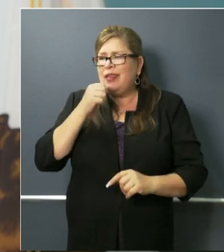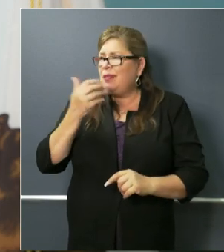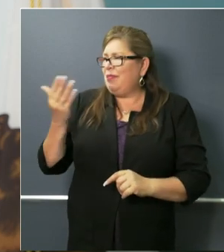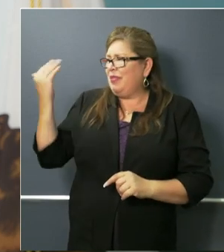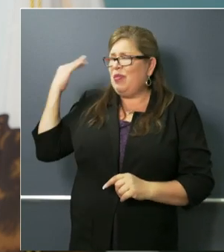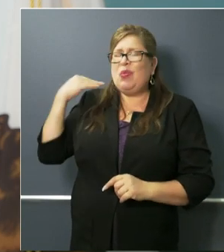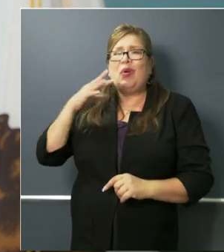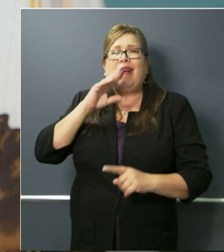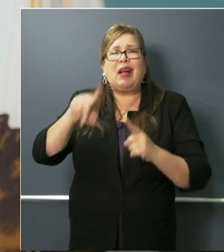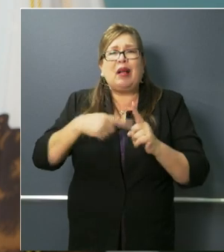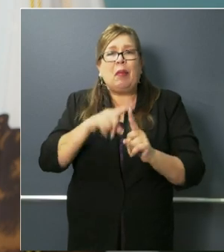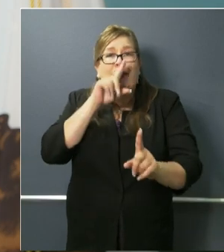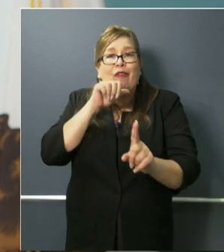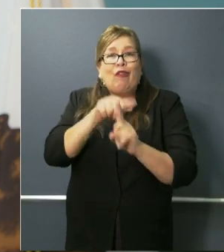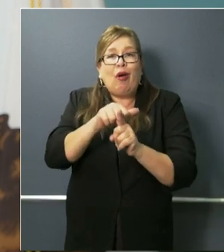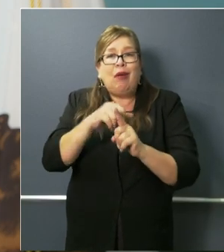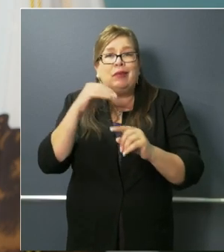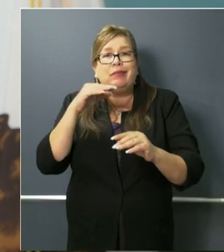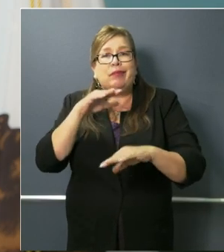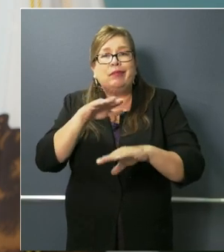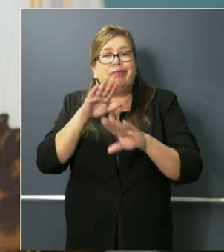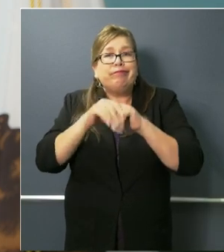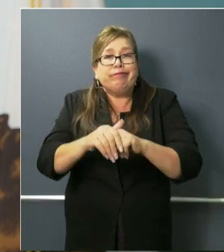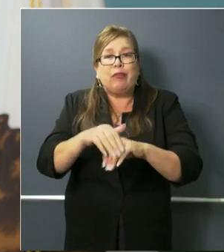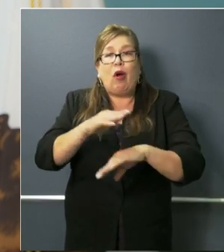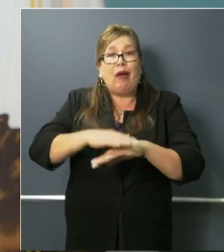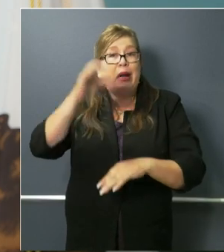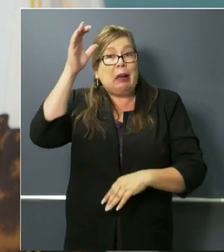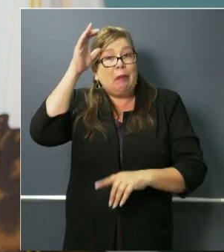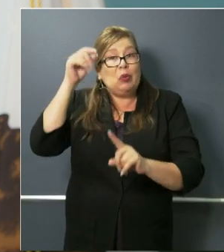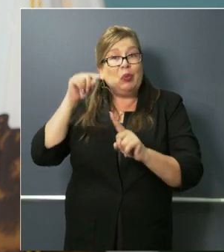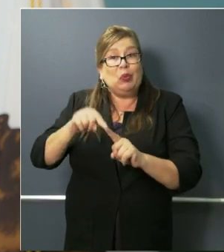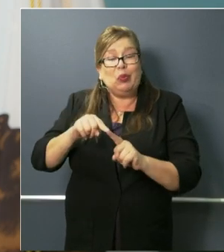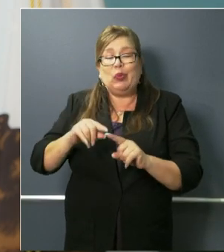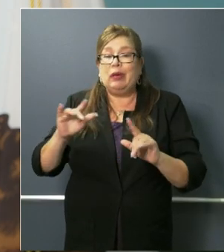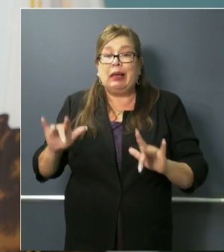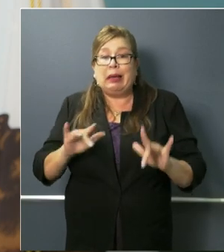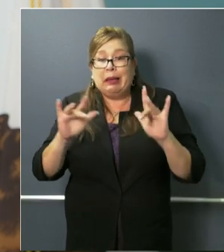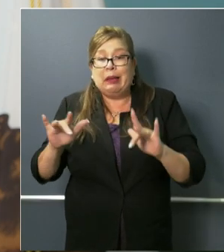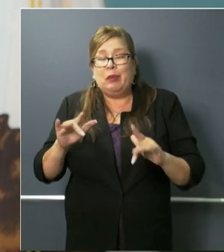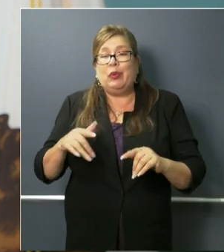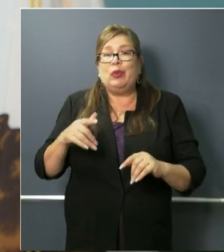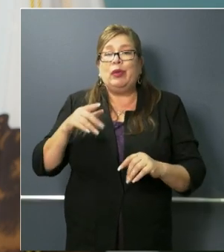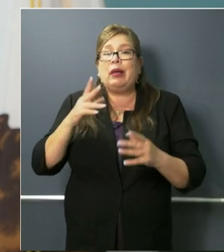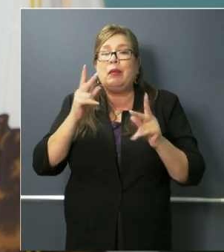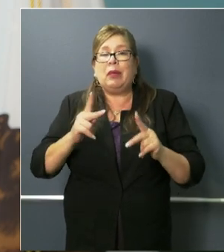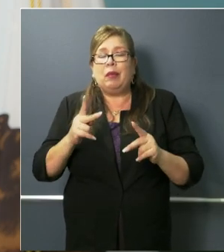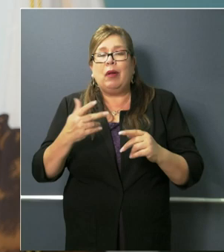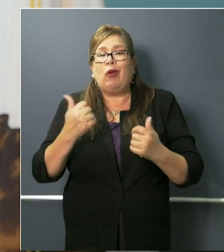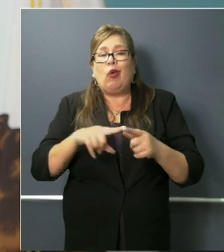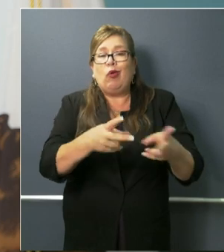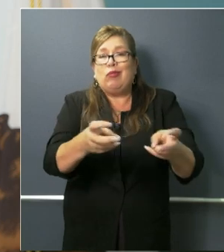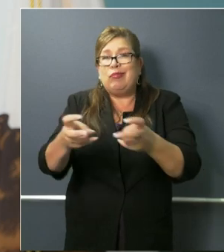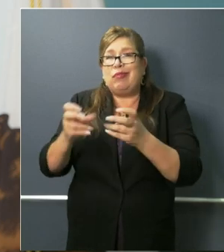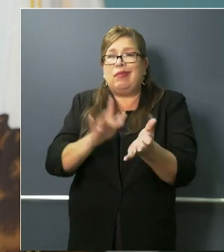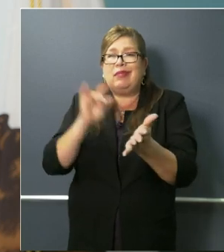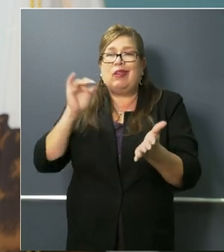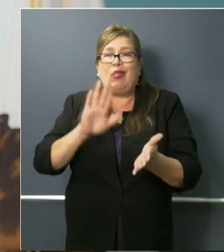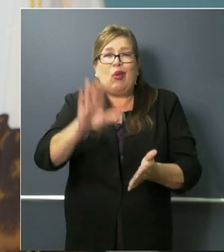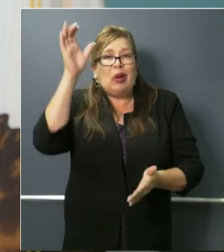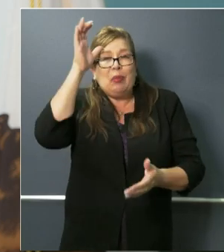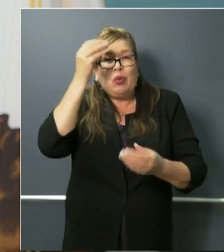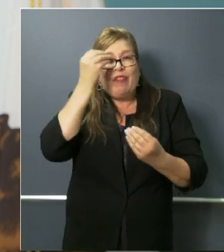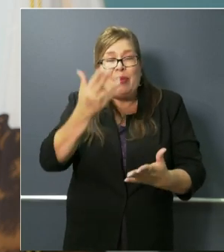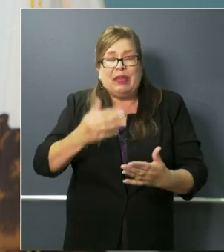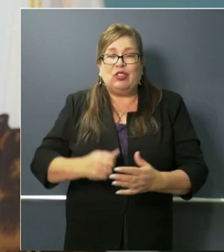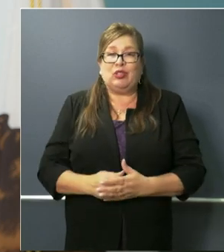that was happening uh across the board and how even individuals are being fished and how it's important for all of us to practice not just